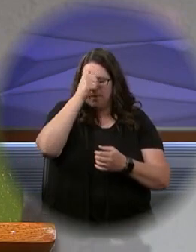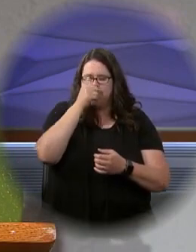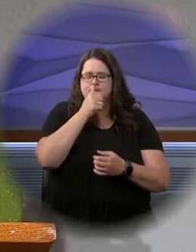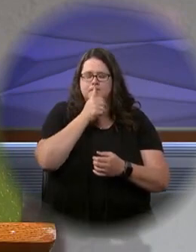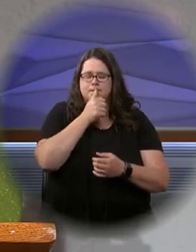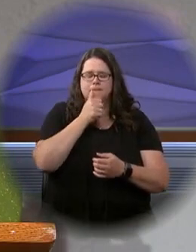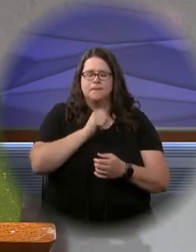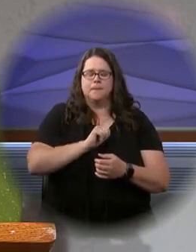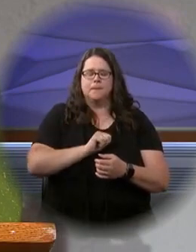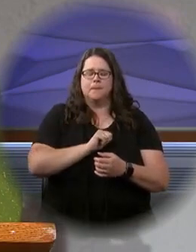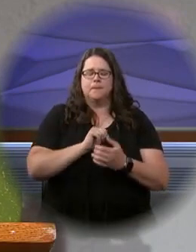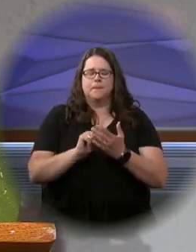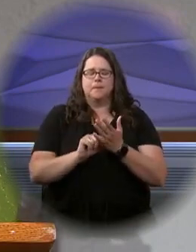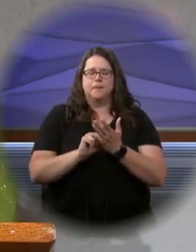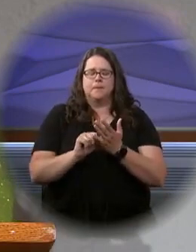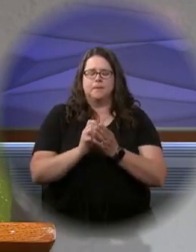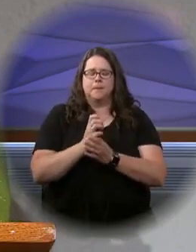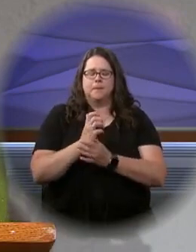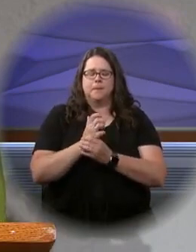Glory O Lord.